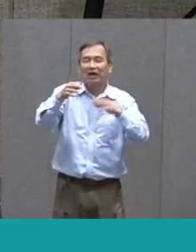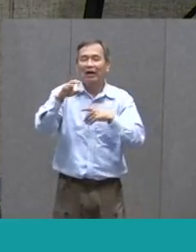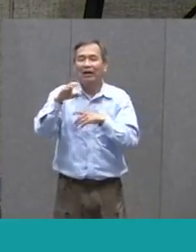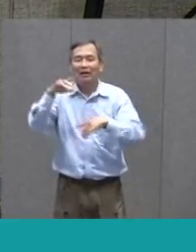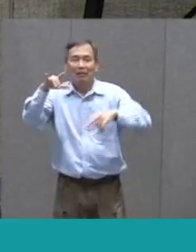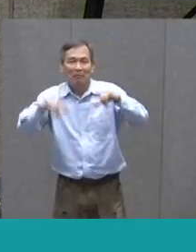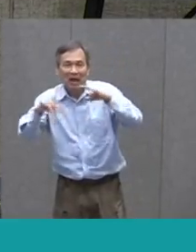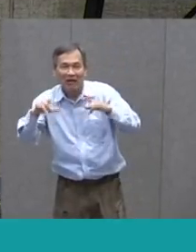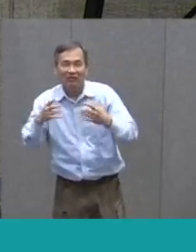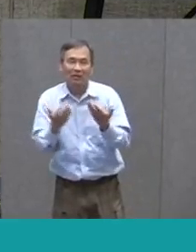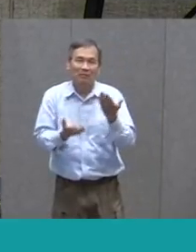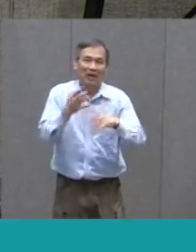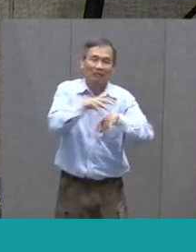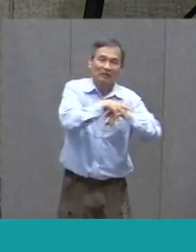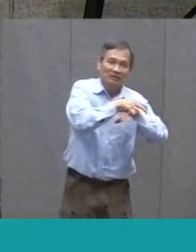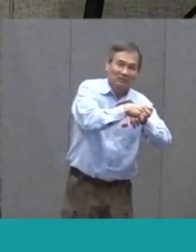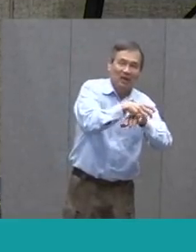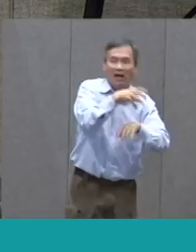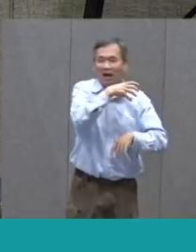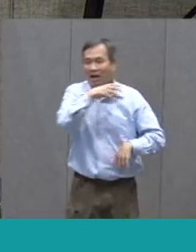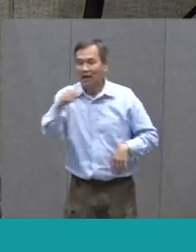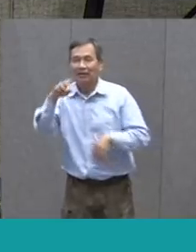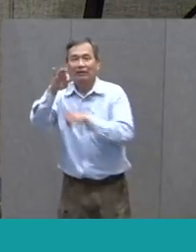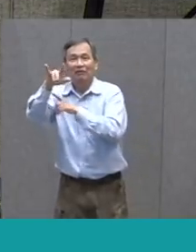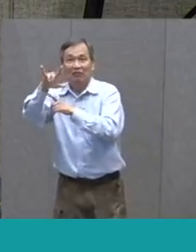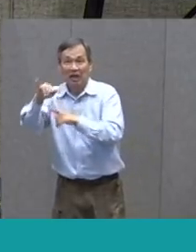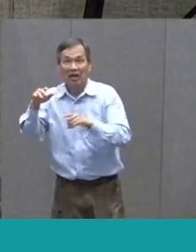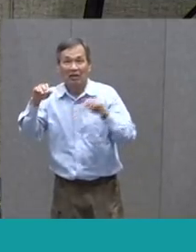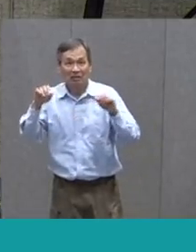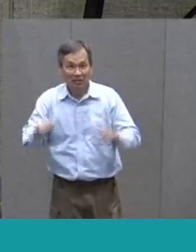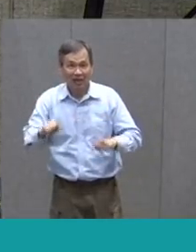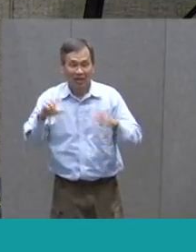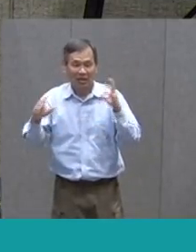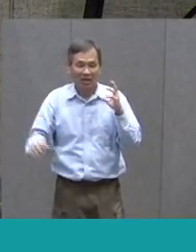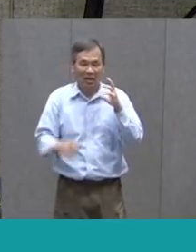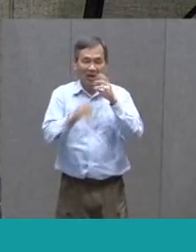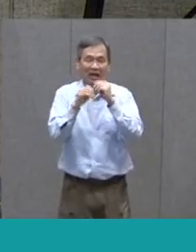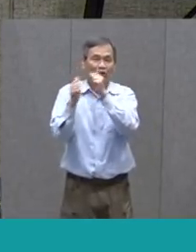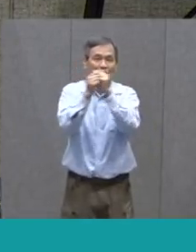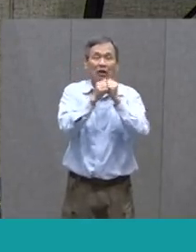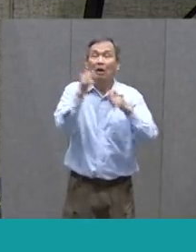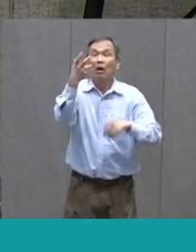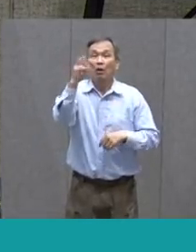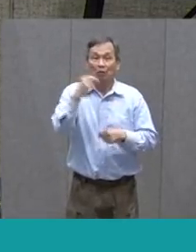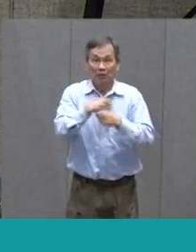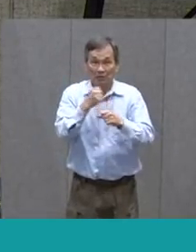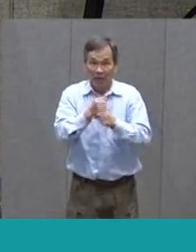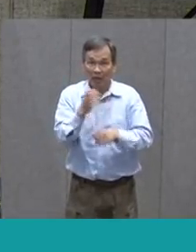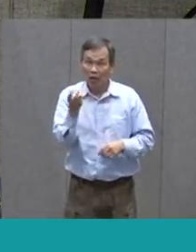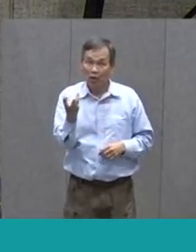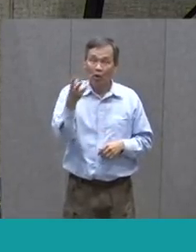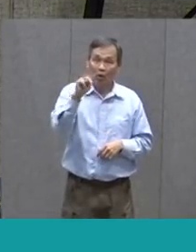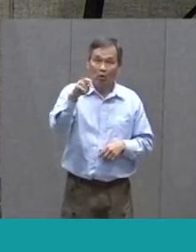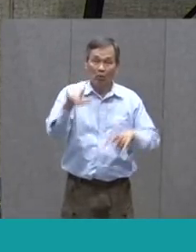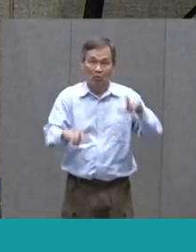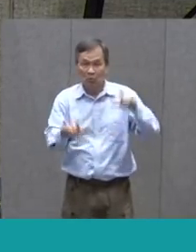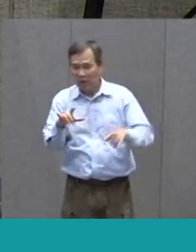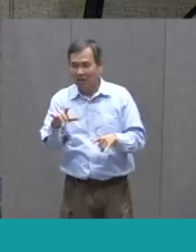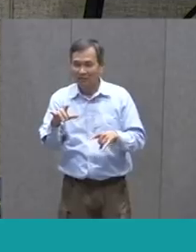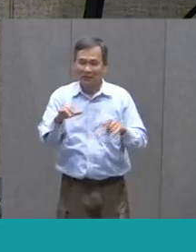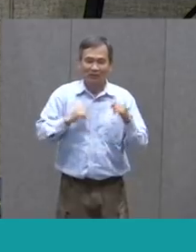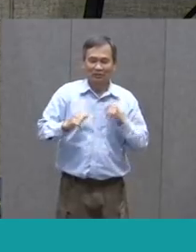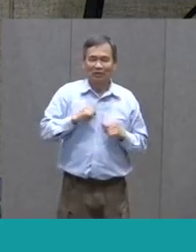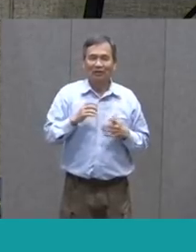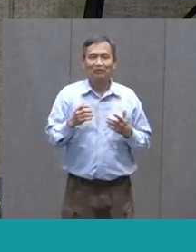puppets Of spiders and flies And adding together But when you do make your puppet shows Have fun with some silly